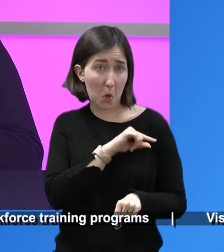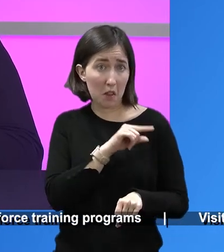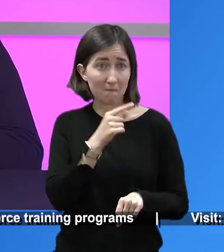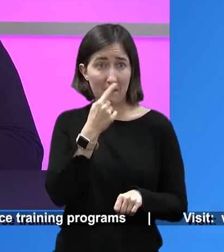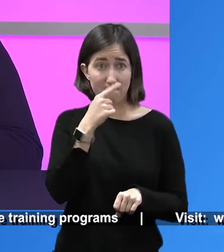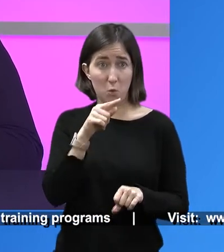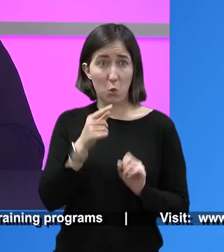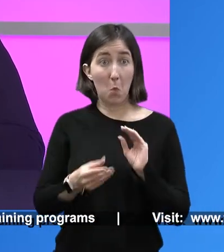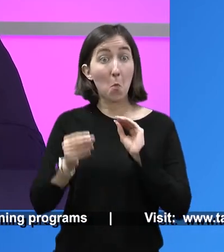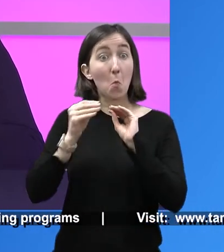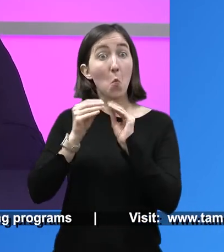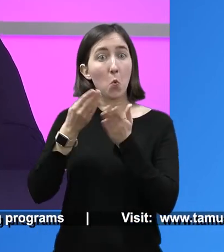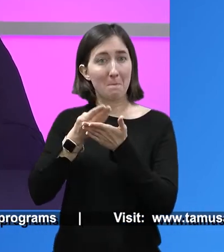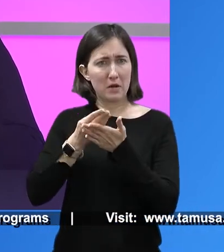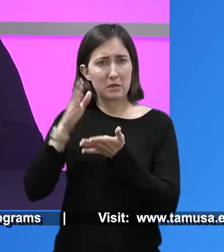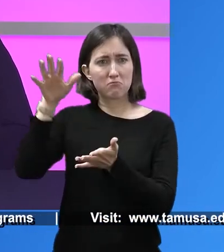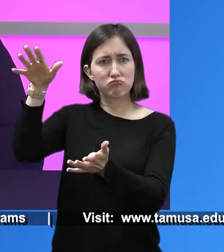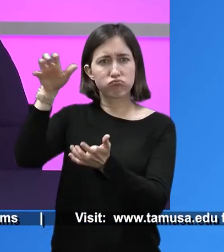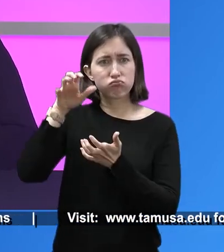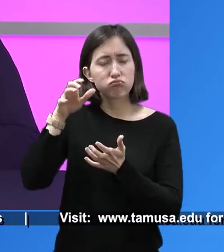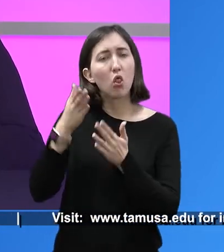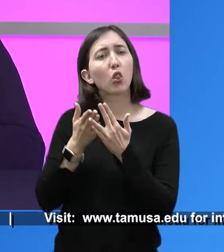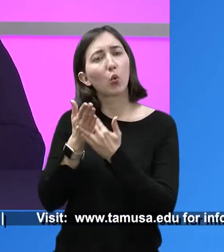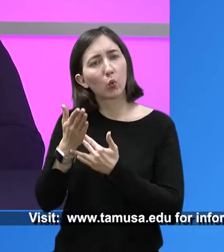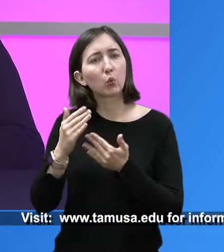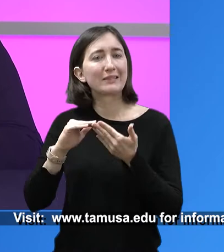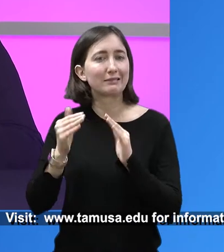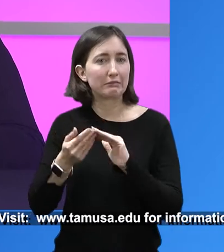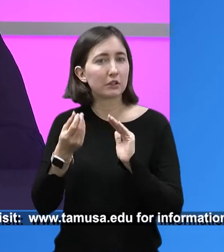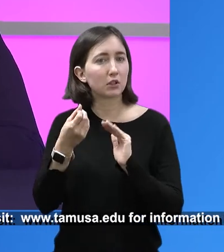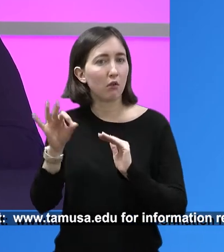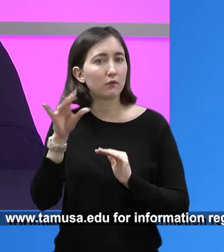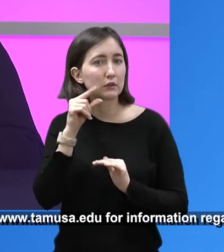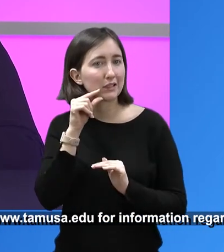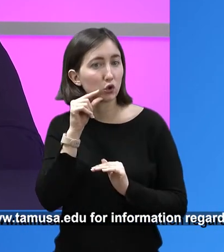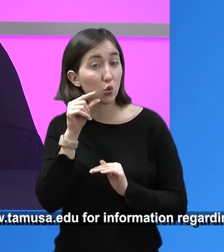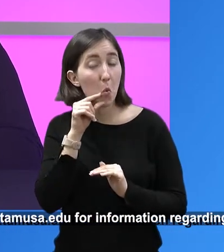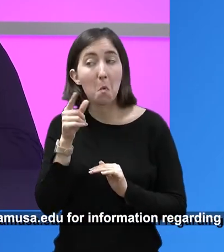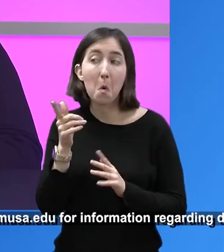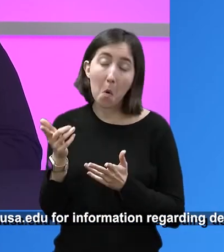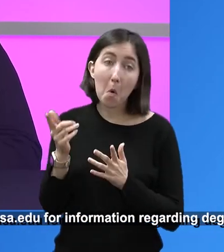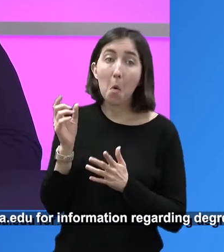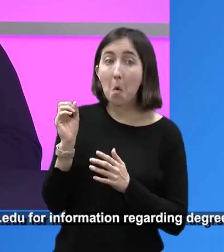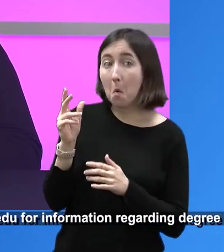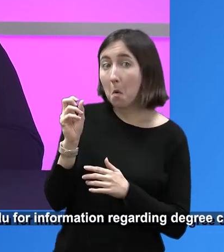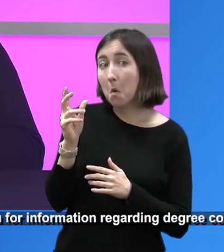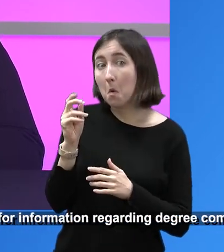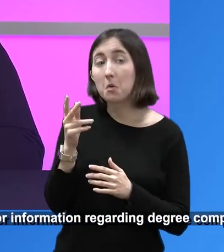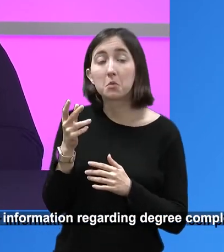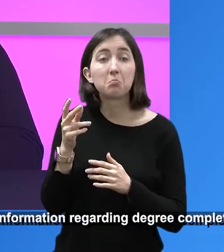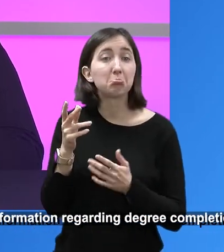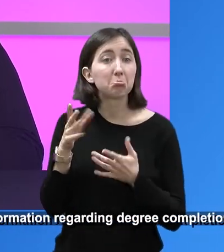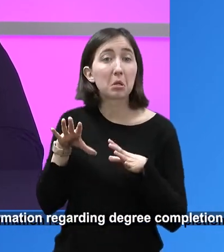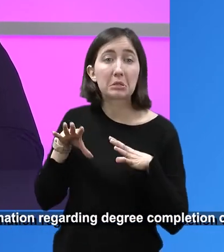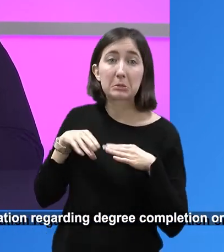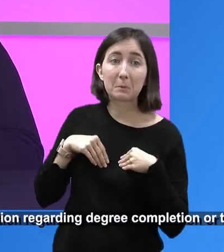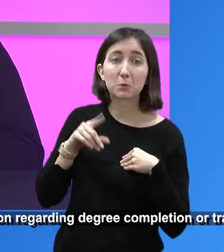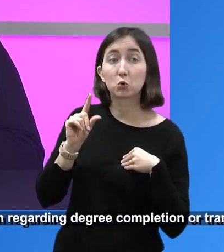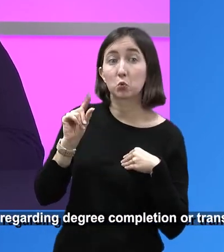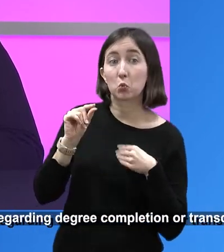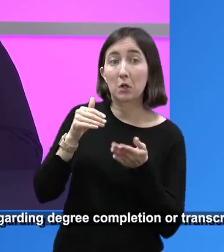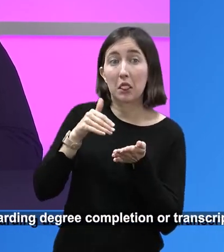you could qualify for more. Is there, could you use more? Because we've got this special loan fund through the city of San Antonio.